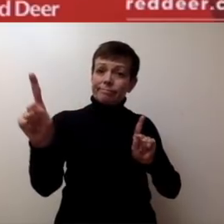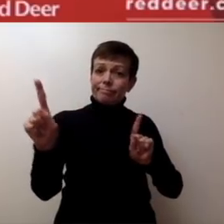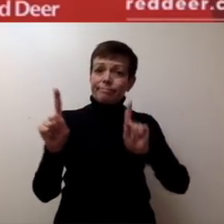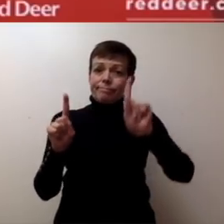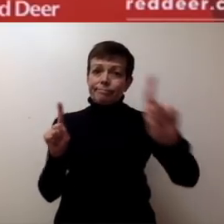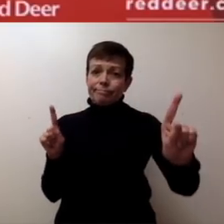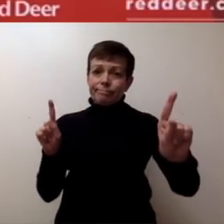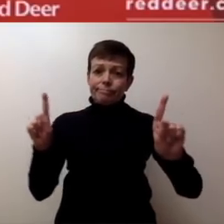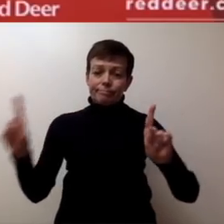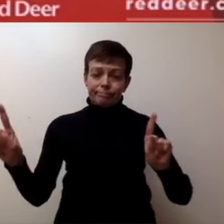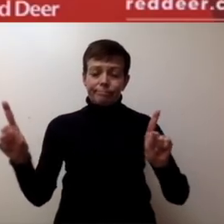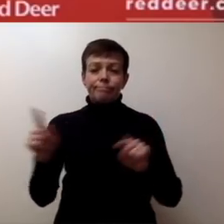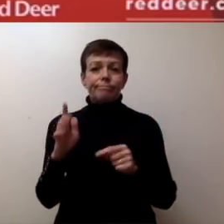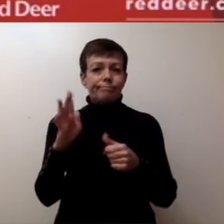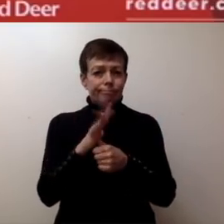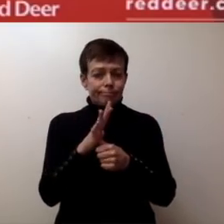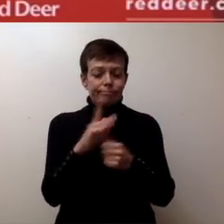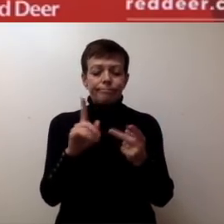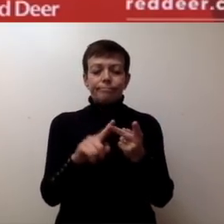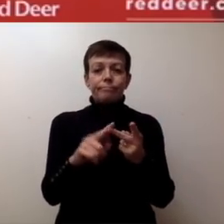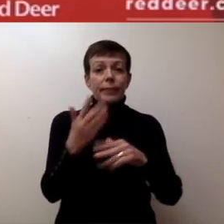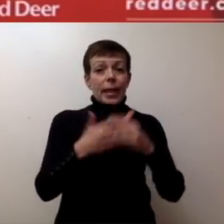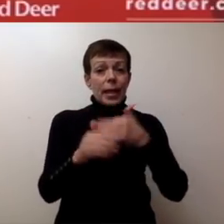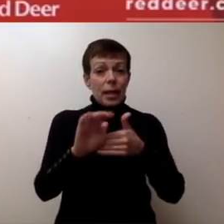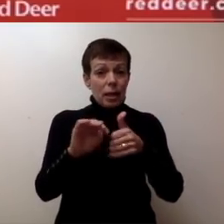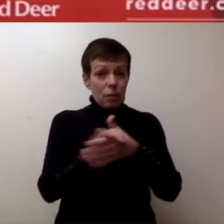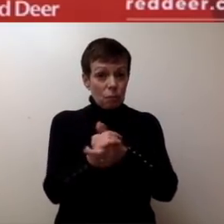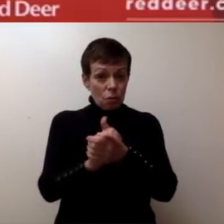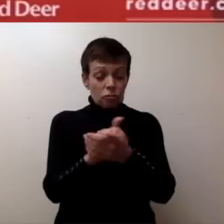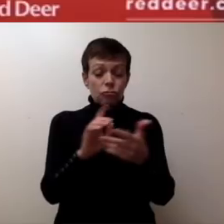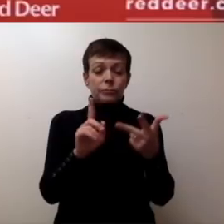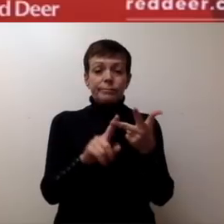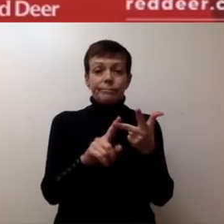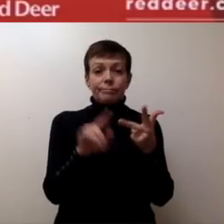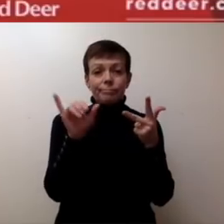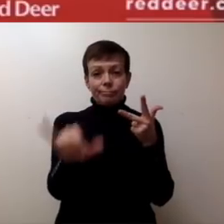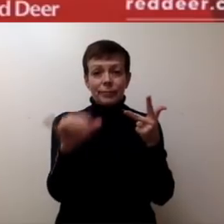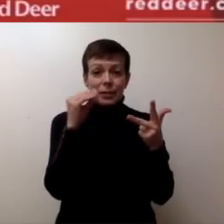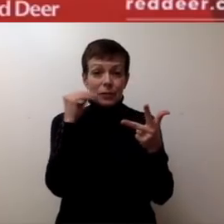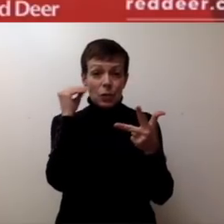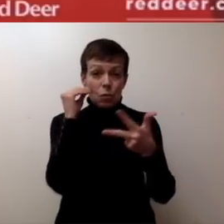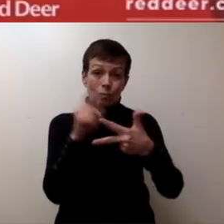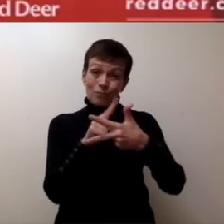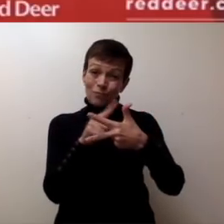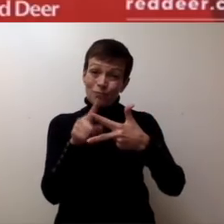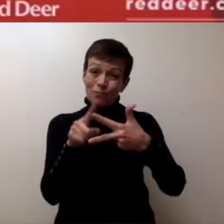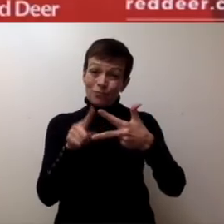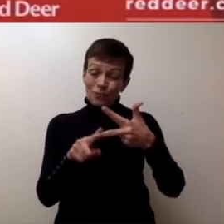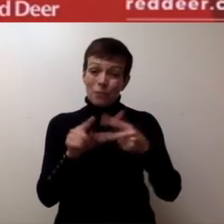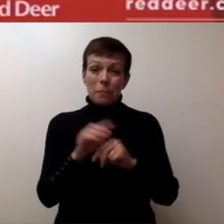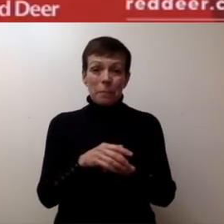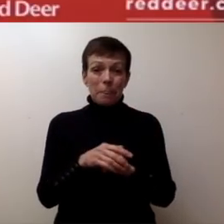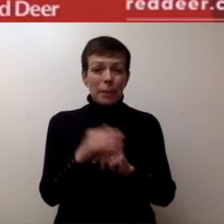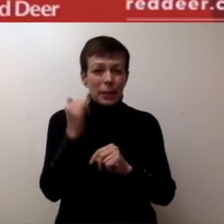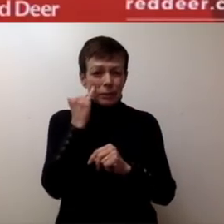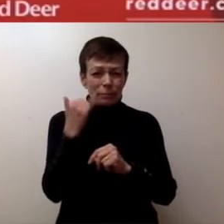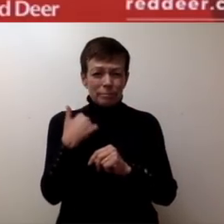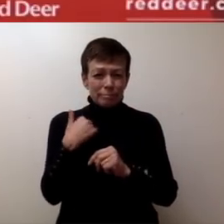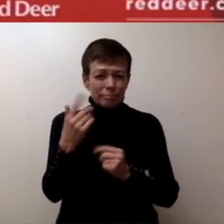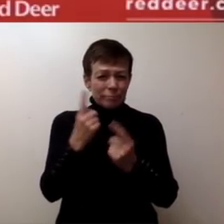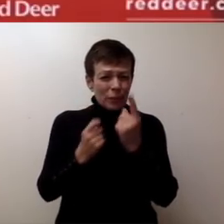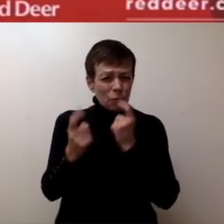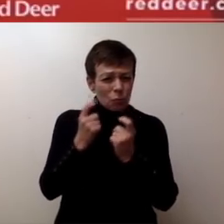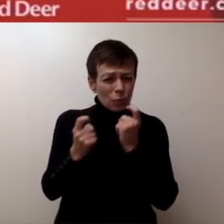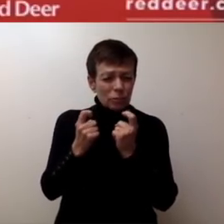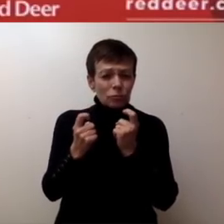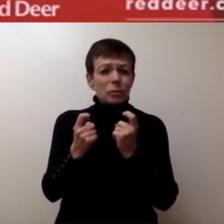priority messages, hand washing and staying home. If you have any questions for the City of Red Deer, as I've mentioned,